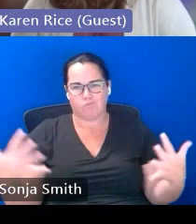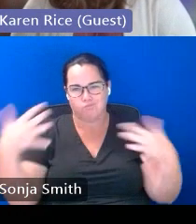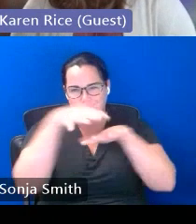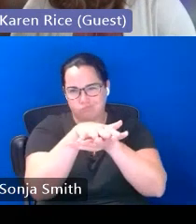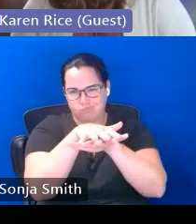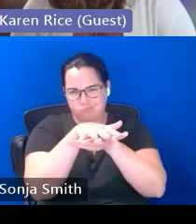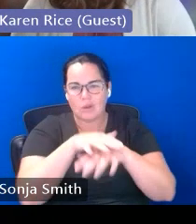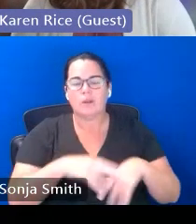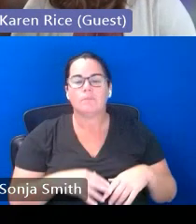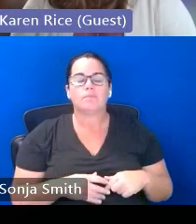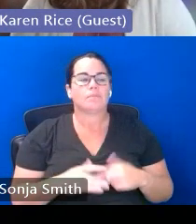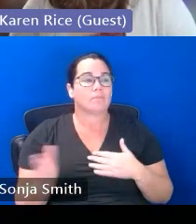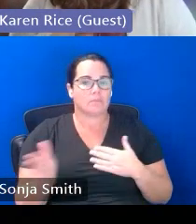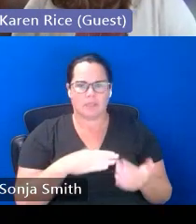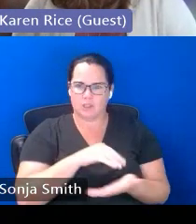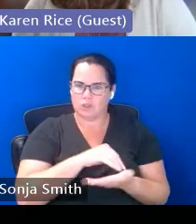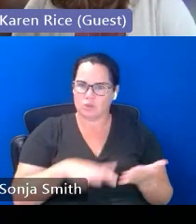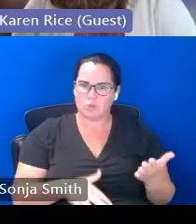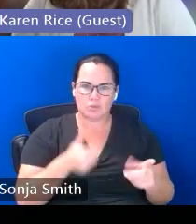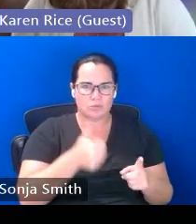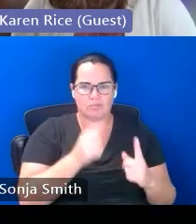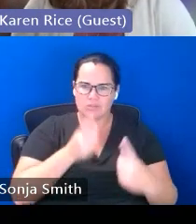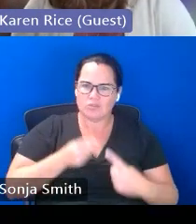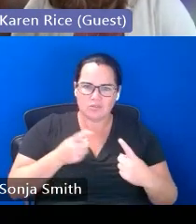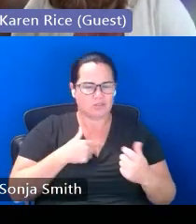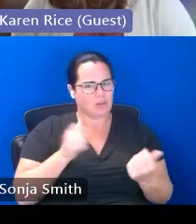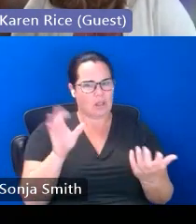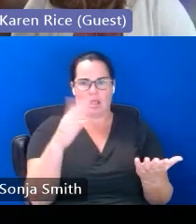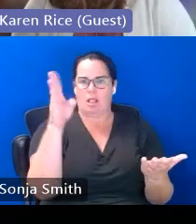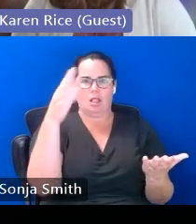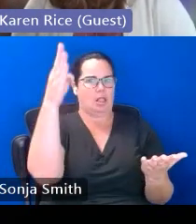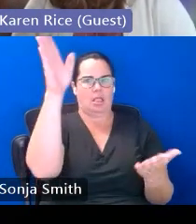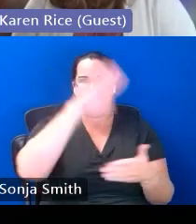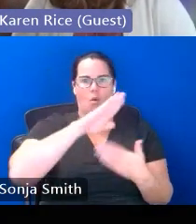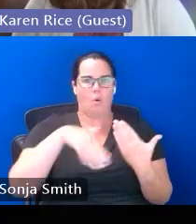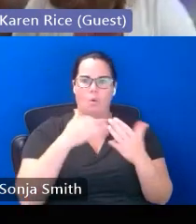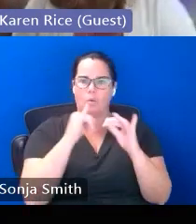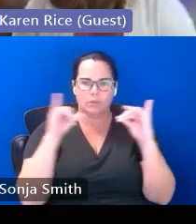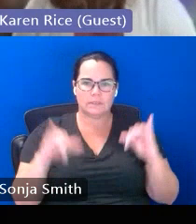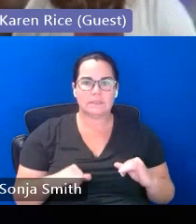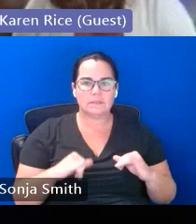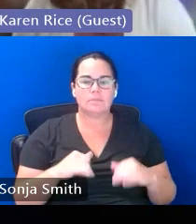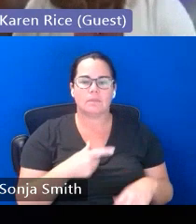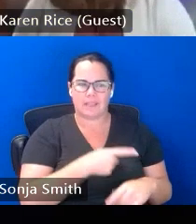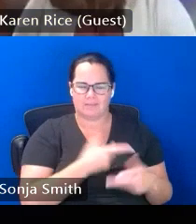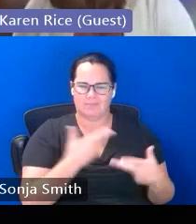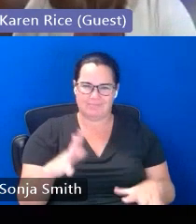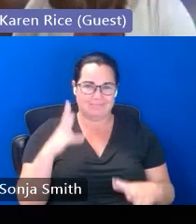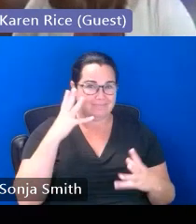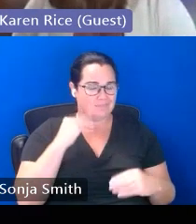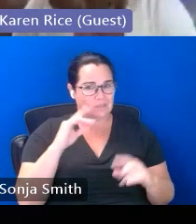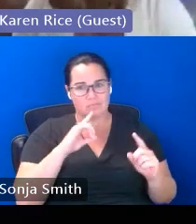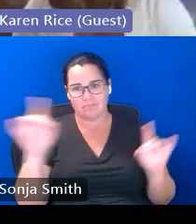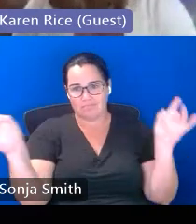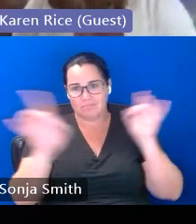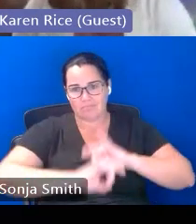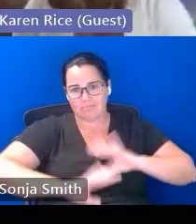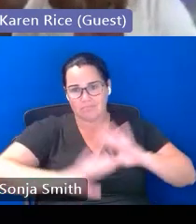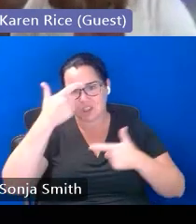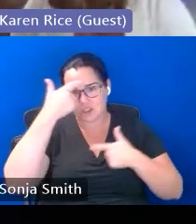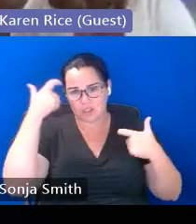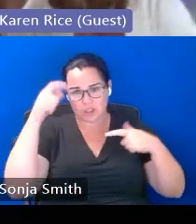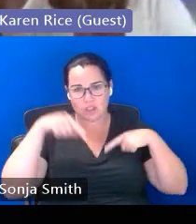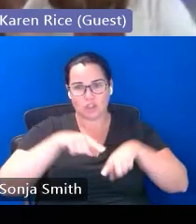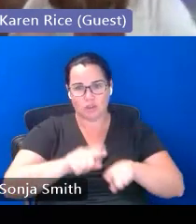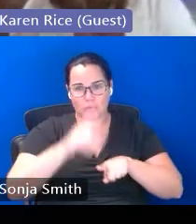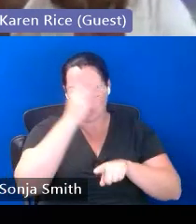the students were really struggling to just kind of navigate all of it they had been through some pretty significant trauma in their immigration experience